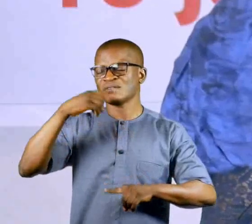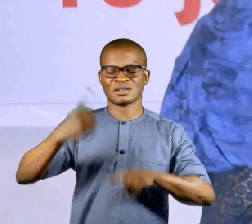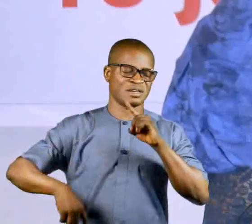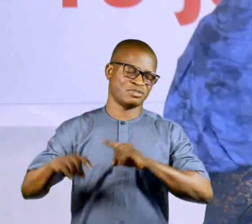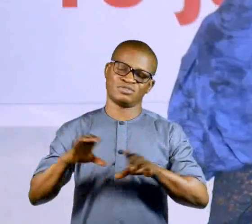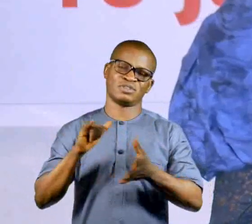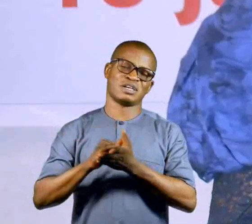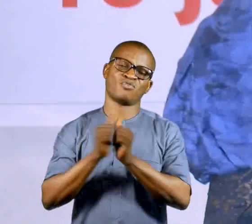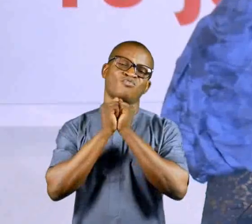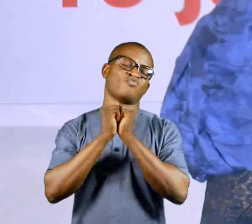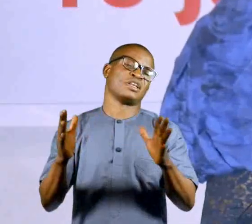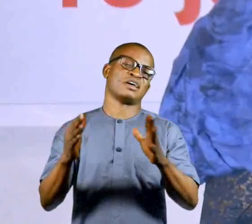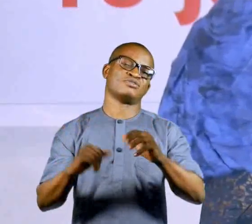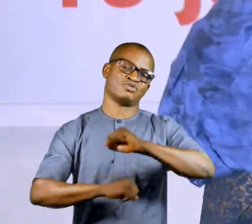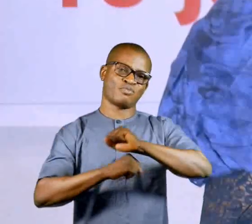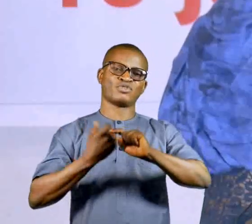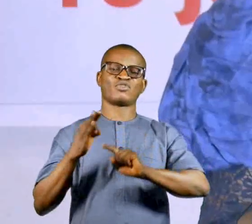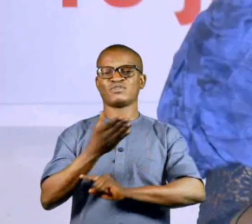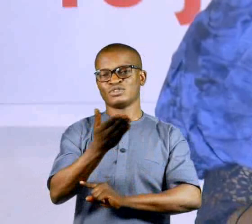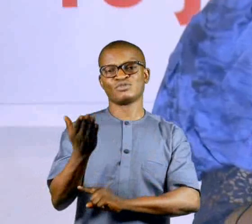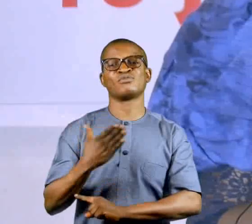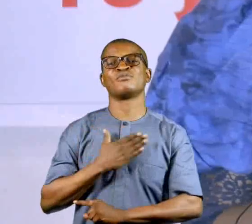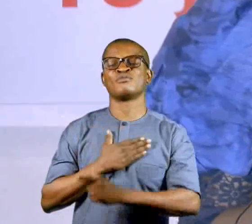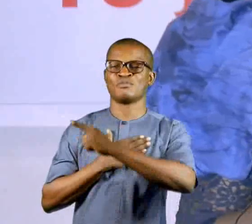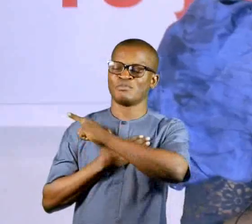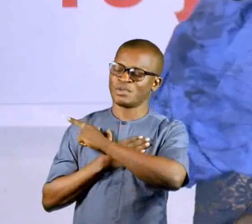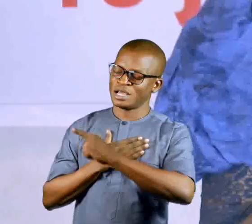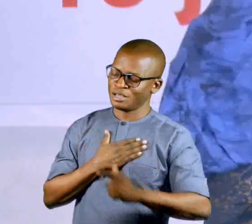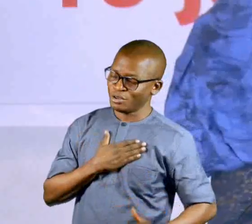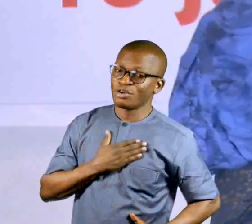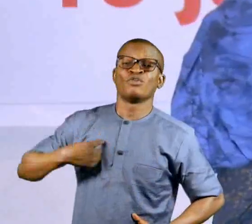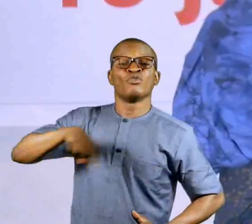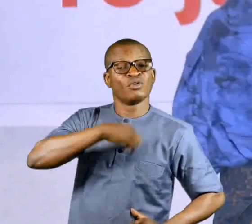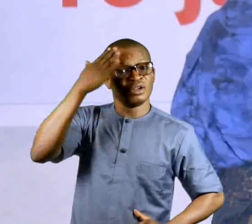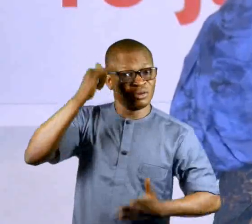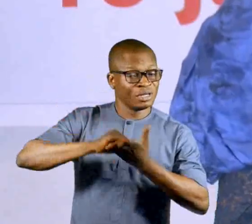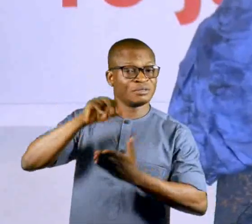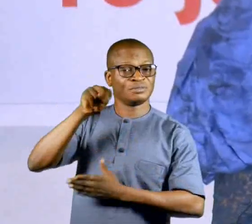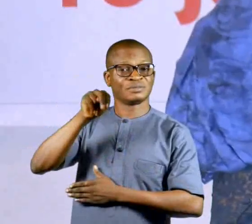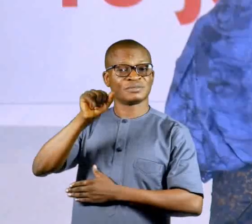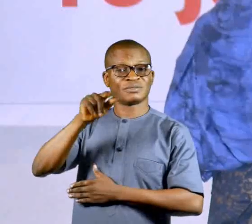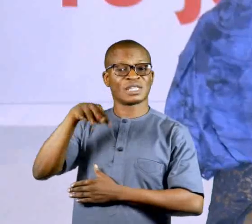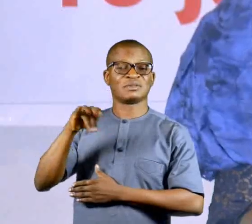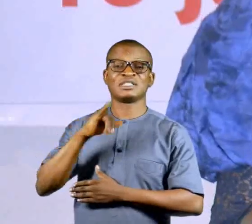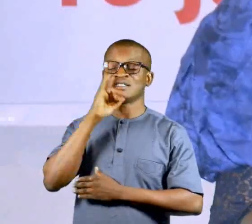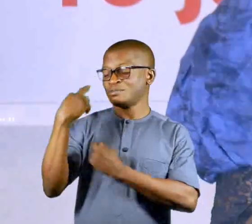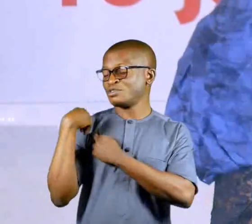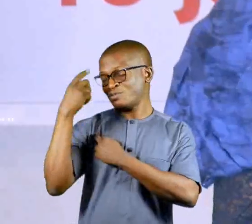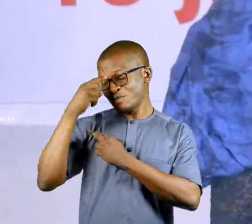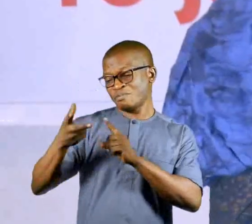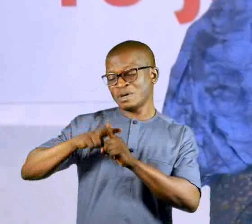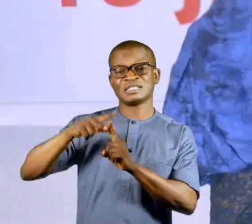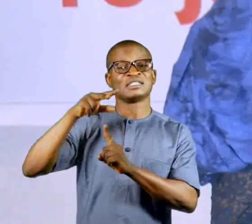the support of my lords. We all know that NAPTIP is responsible for implementing the Violence